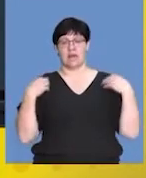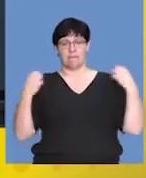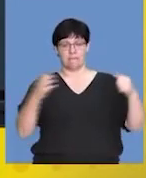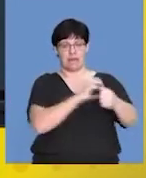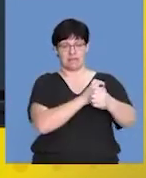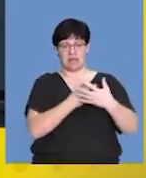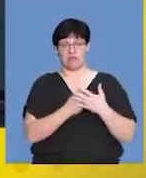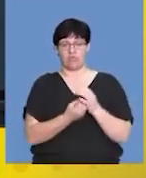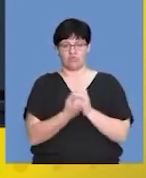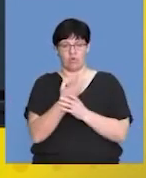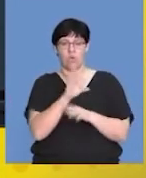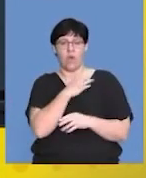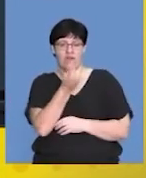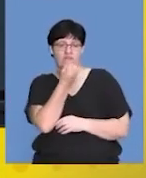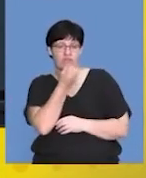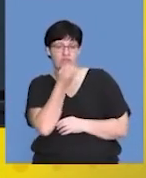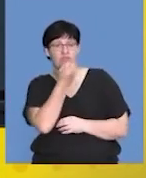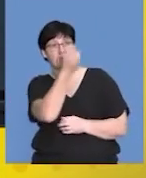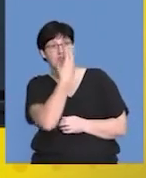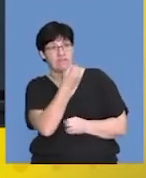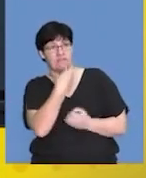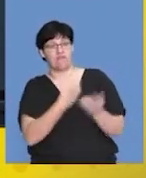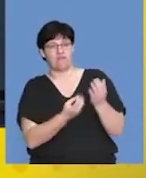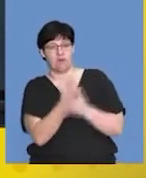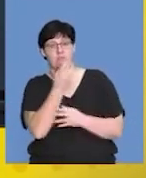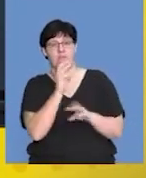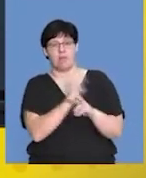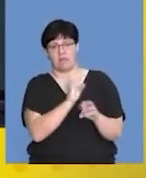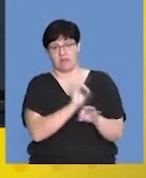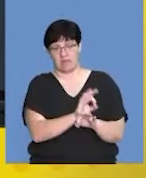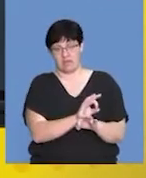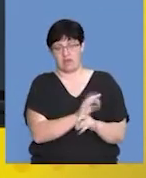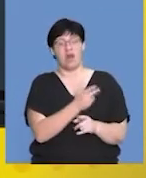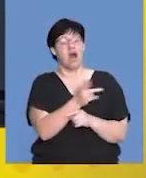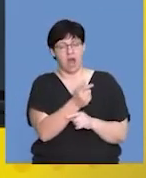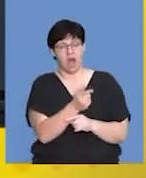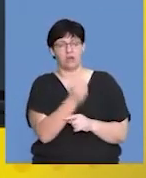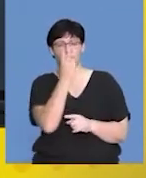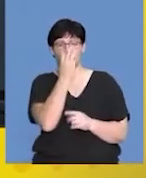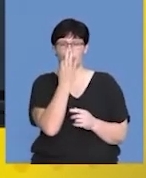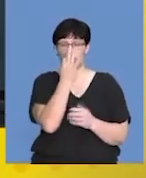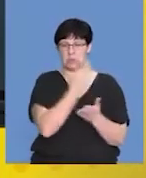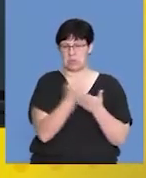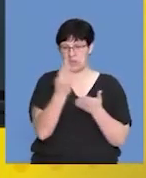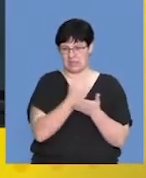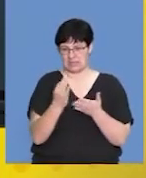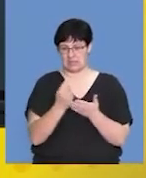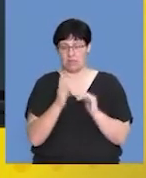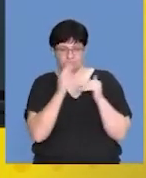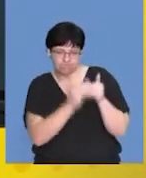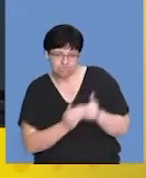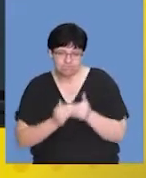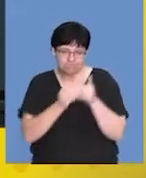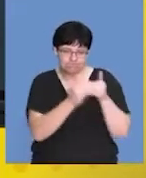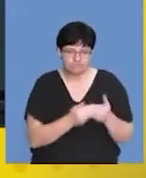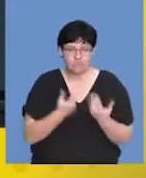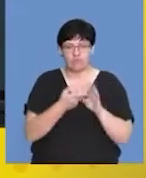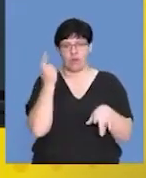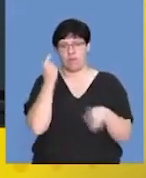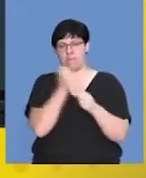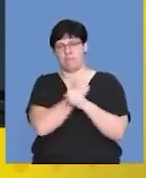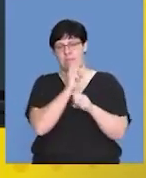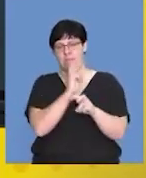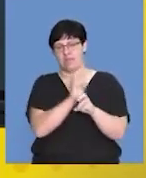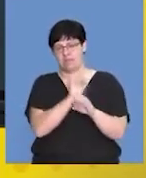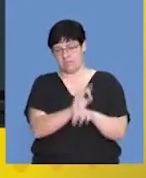grows because of the food that they eat. And that takes a good two to three weeks and requires a lot of nurturing and care from the parents.